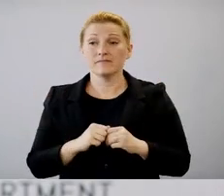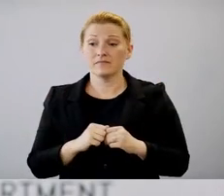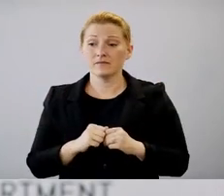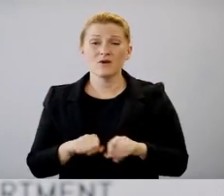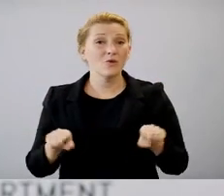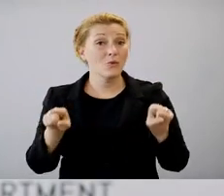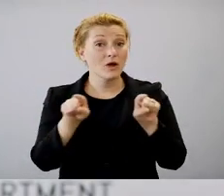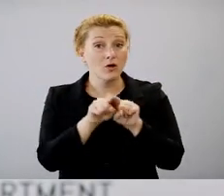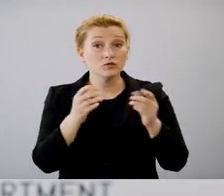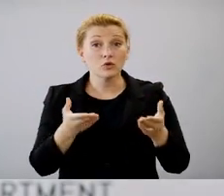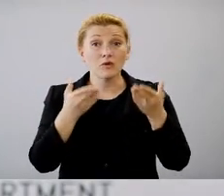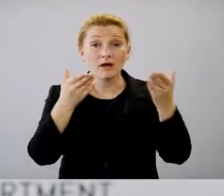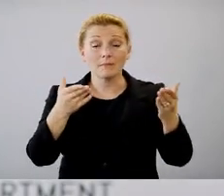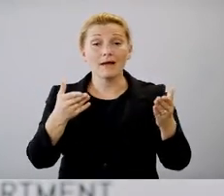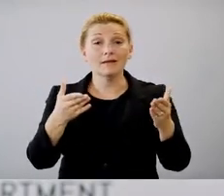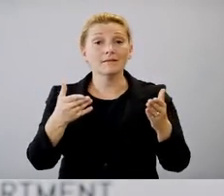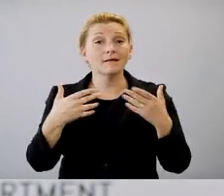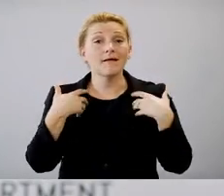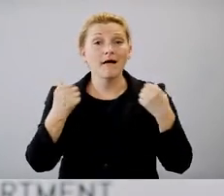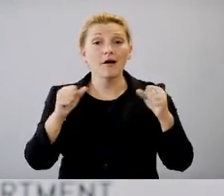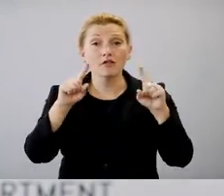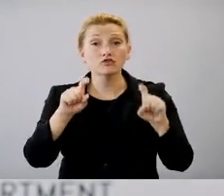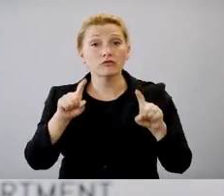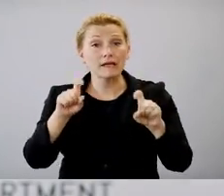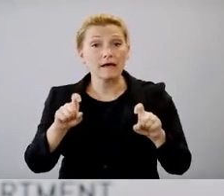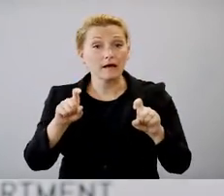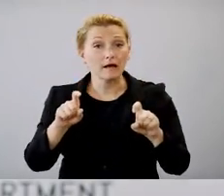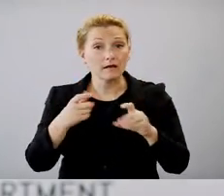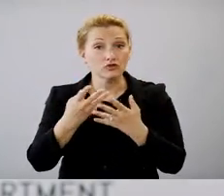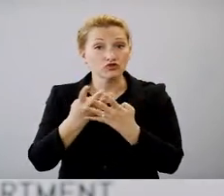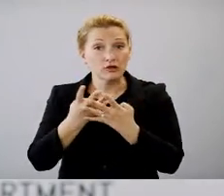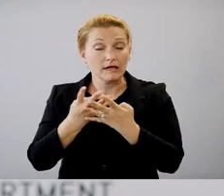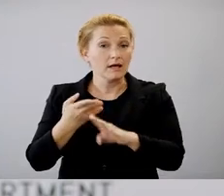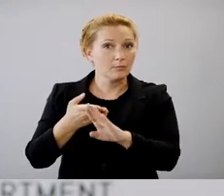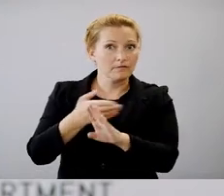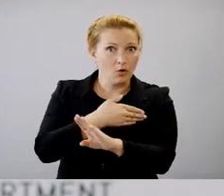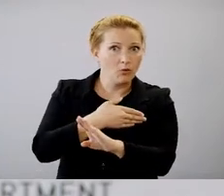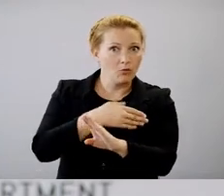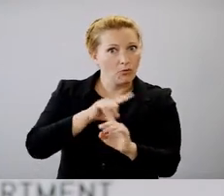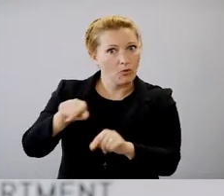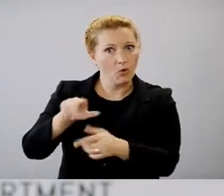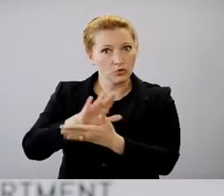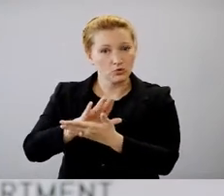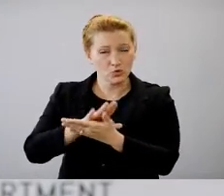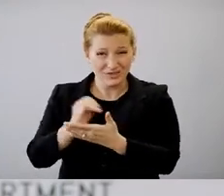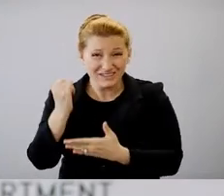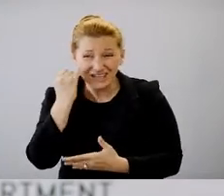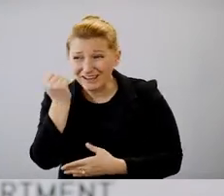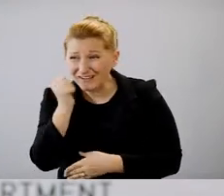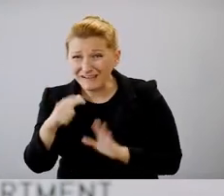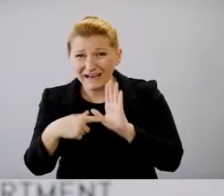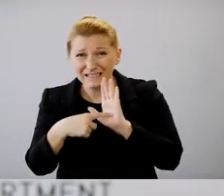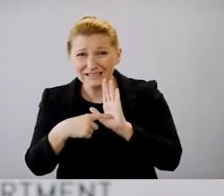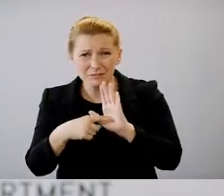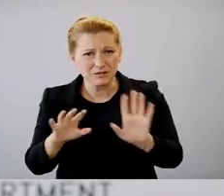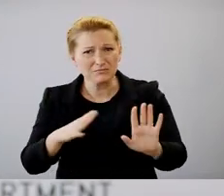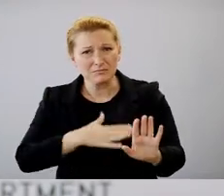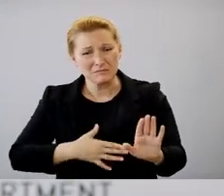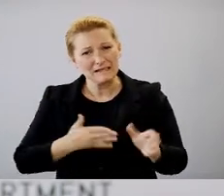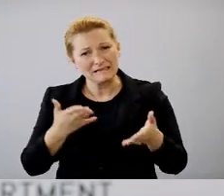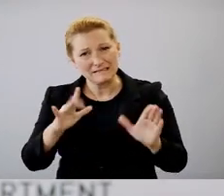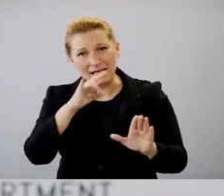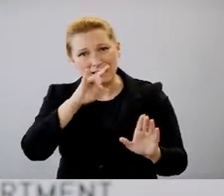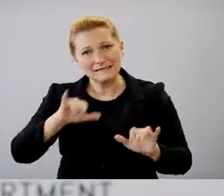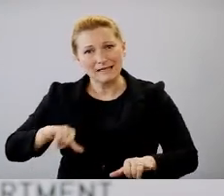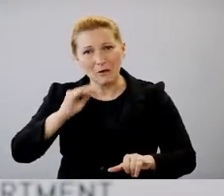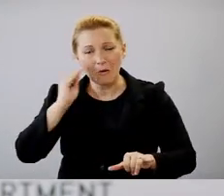you're doing those health screenings before sending your kids to school so that if they've got symptoms, keep them home, um, so that they don't spread. Not only are we seeing,